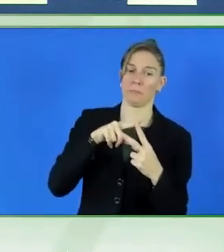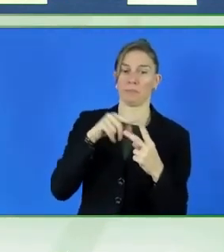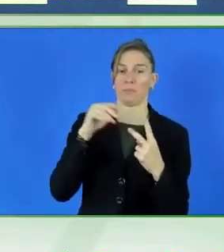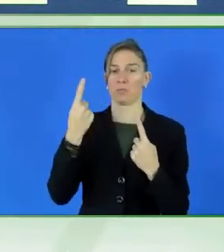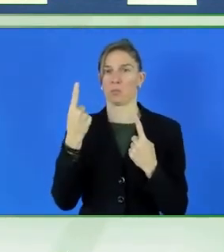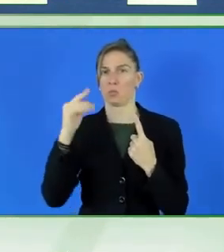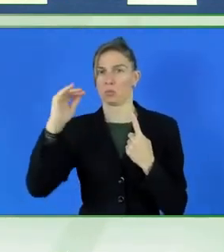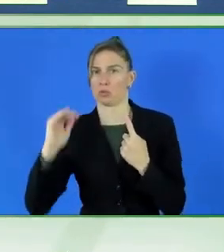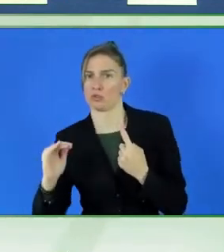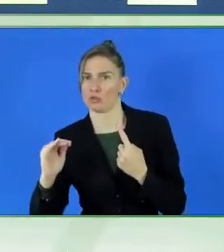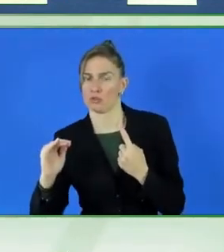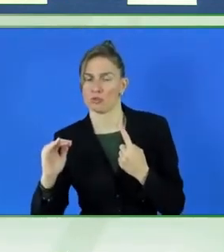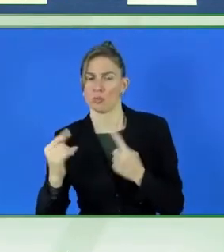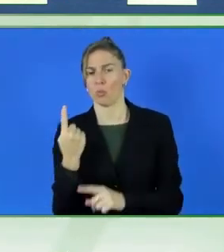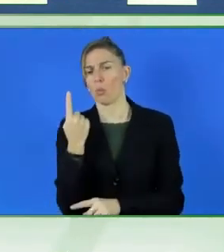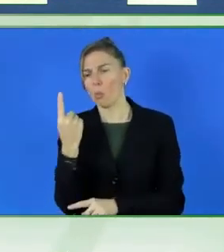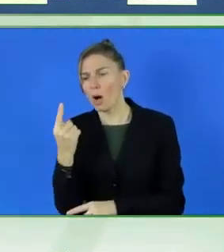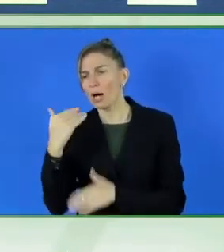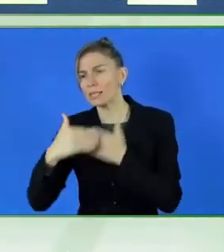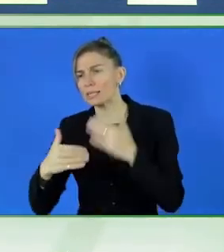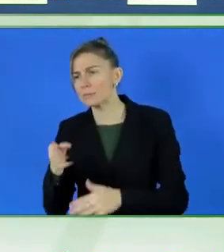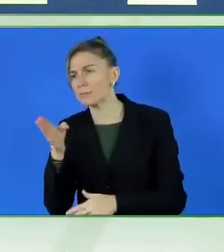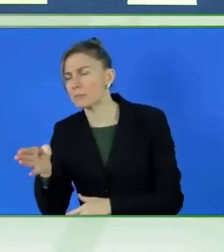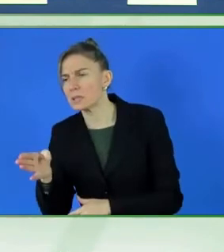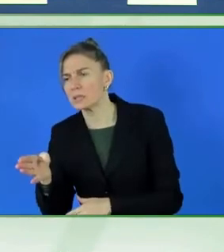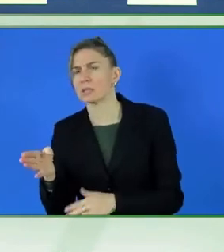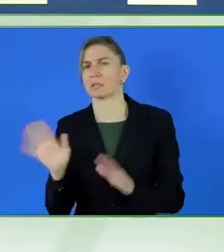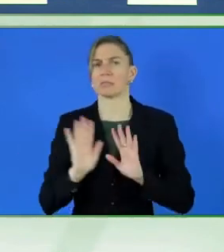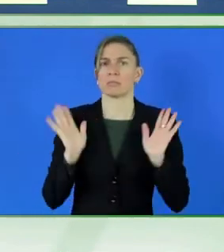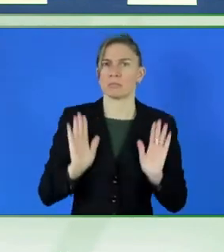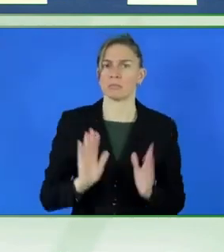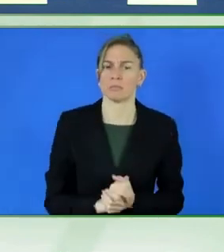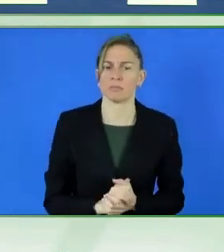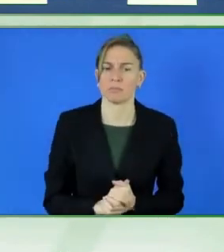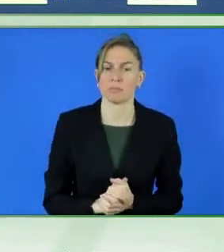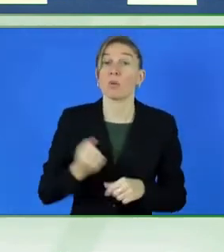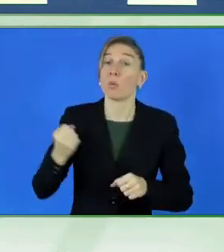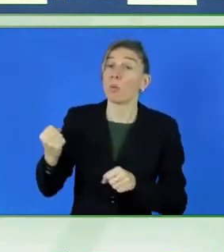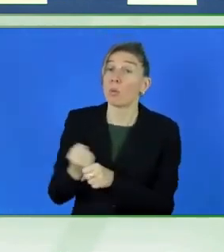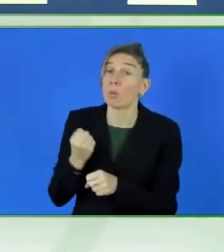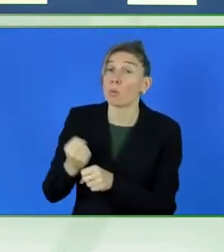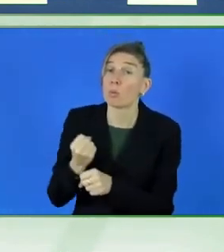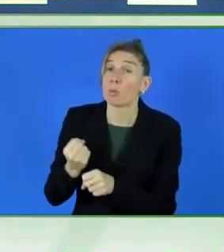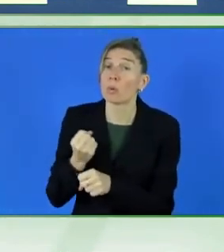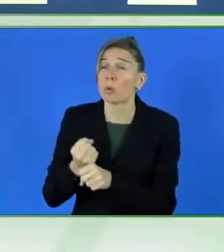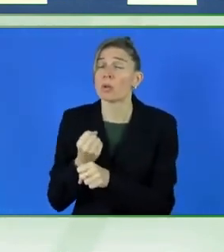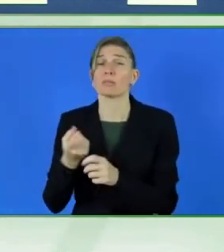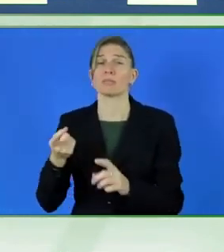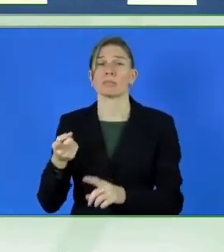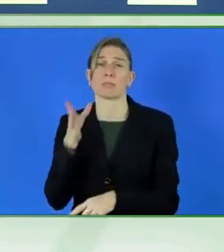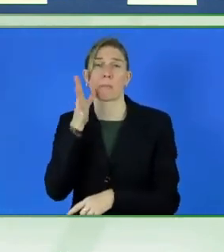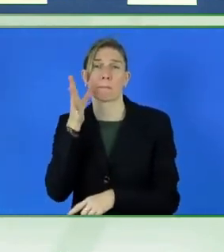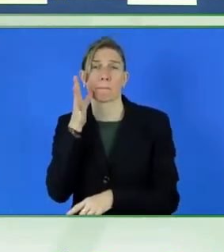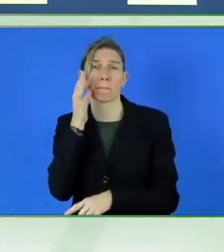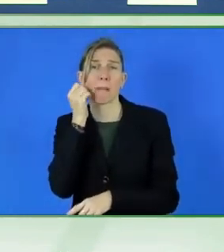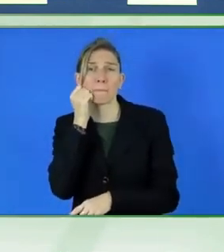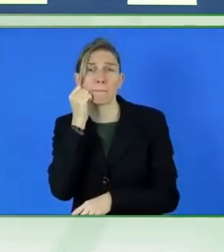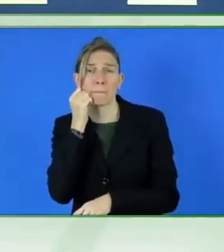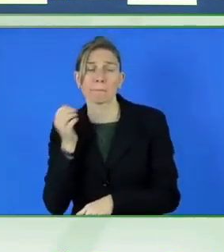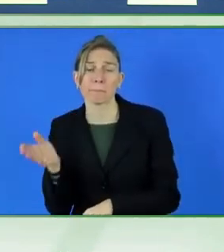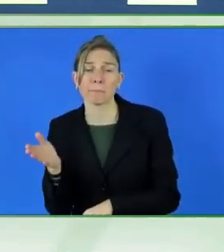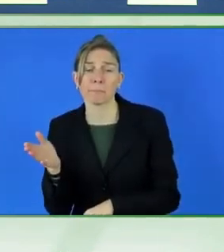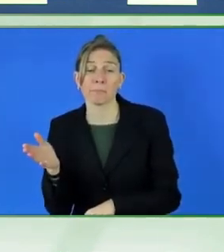or another. The work was done by the mothers. There was almost no space for the people of color.